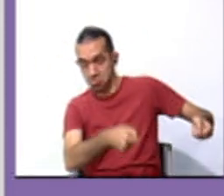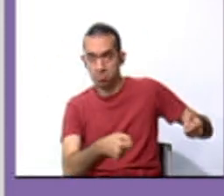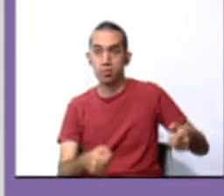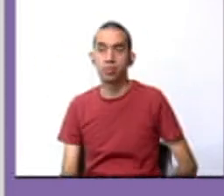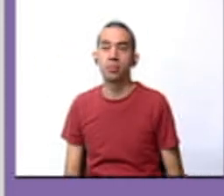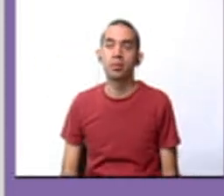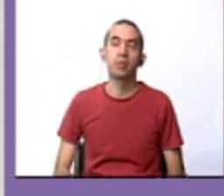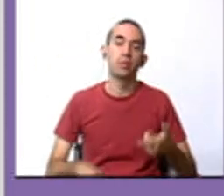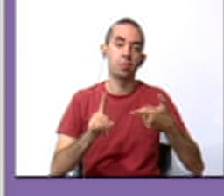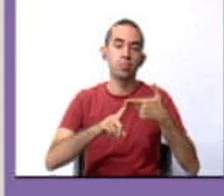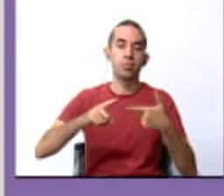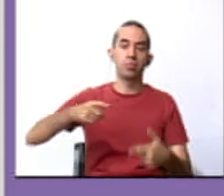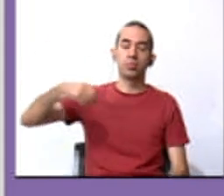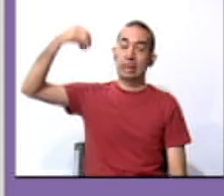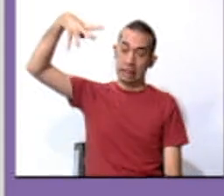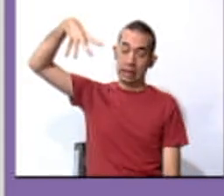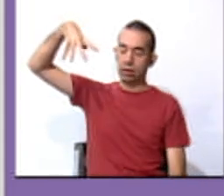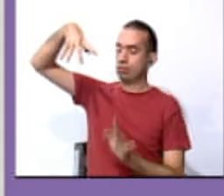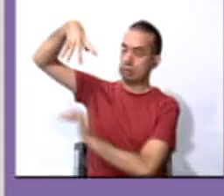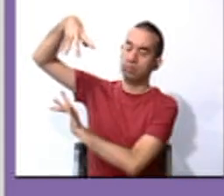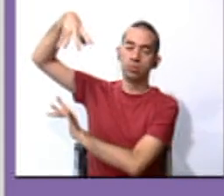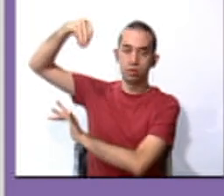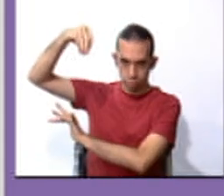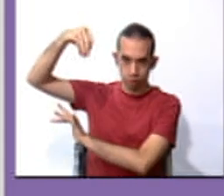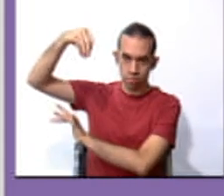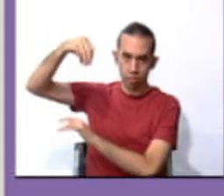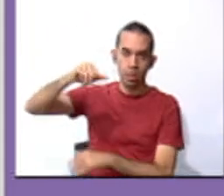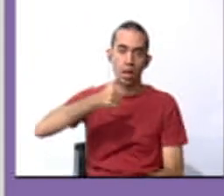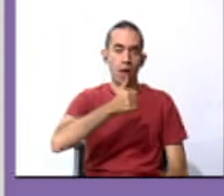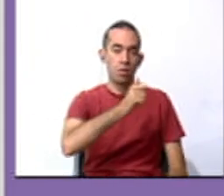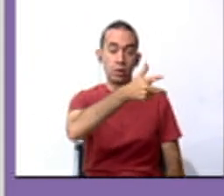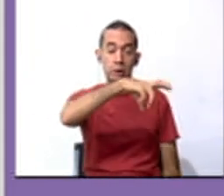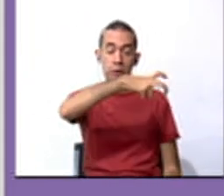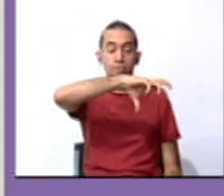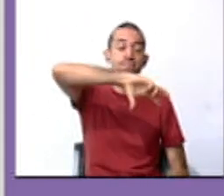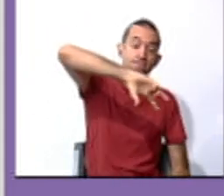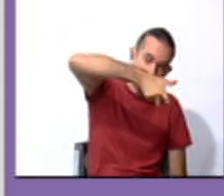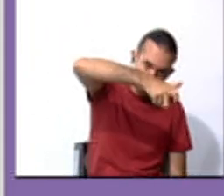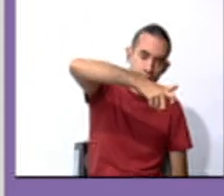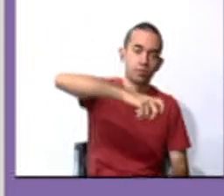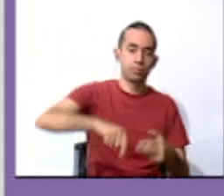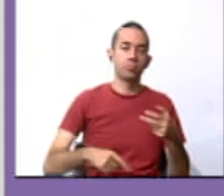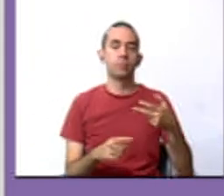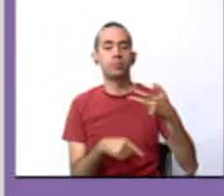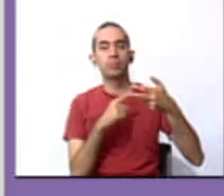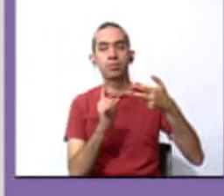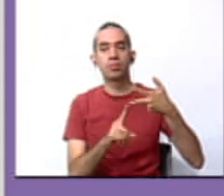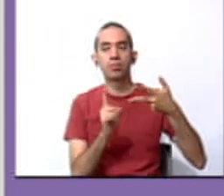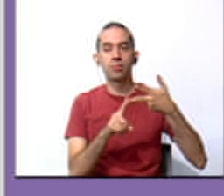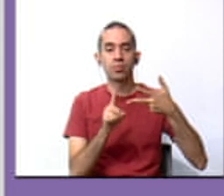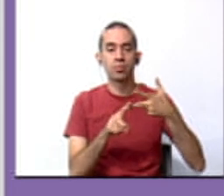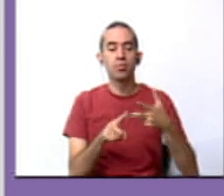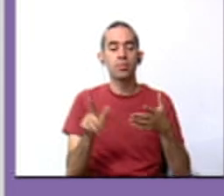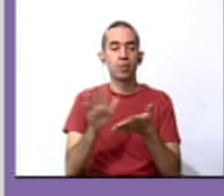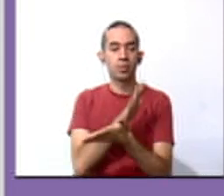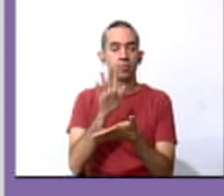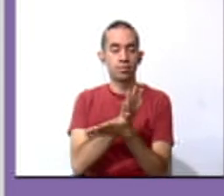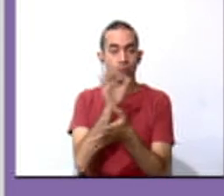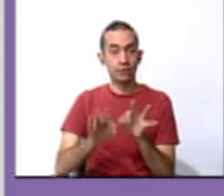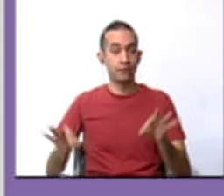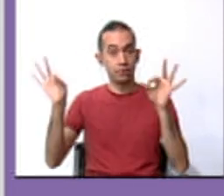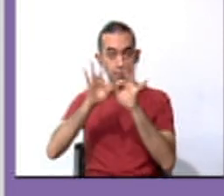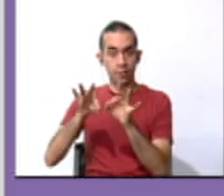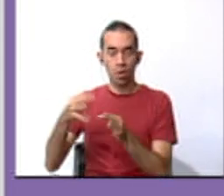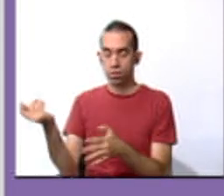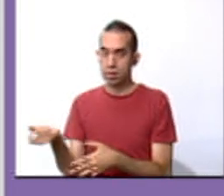turn off electricity and water as well. And place important documents and medical